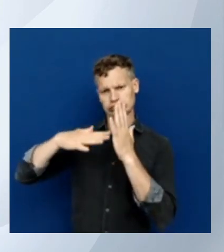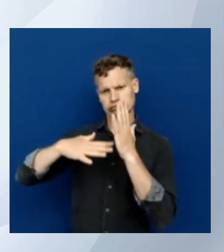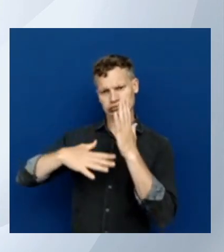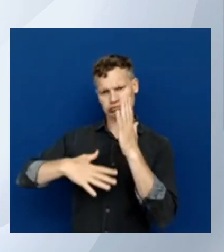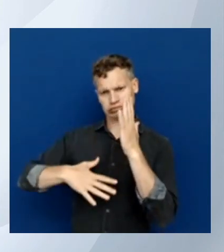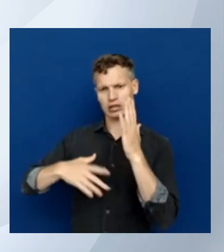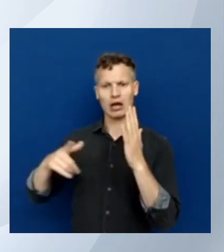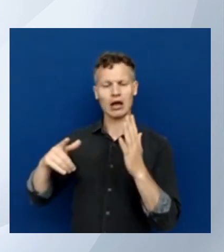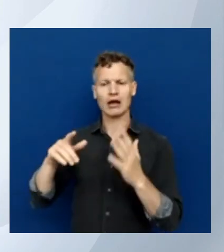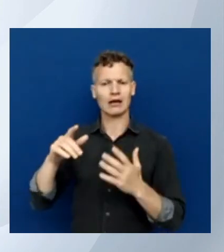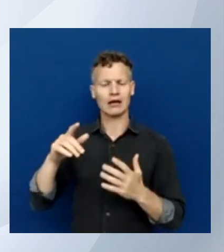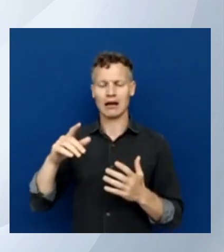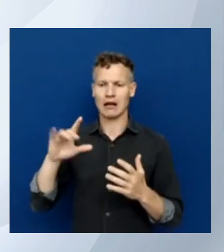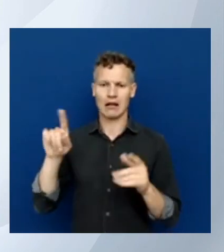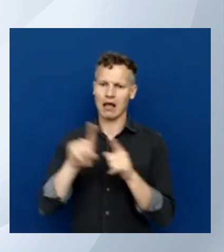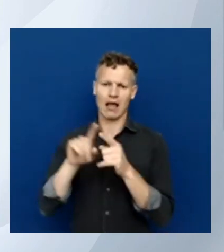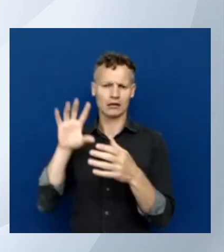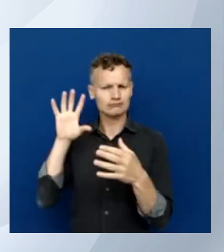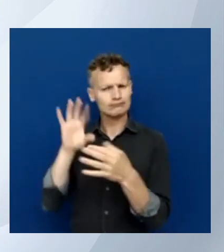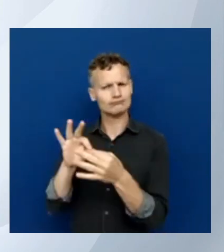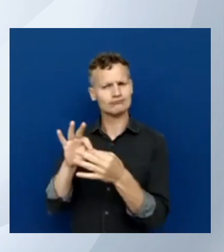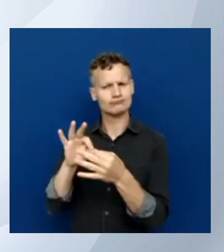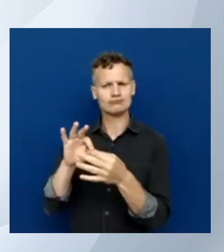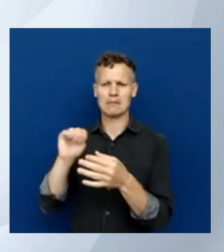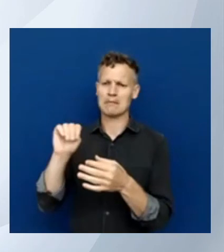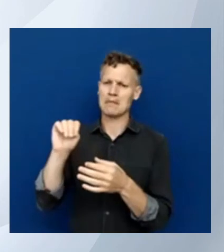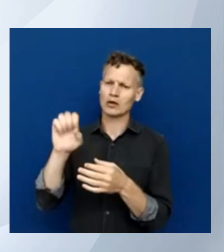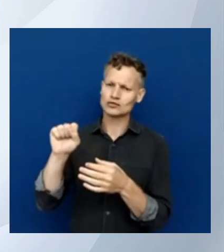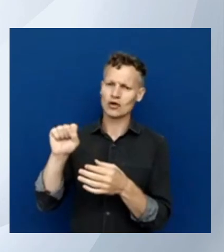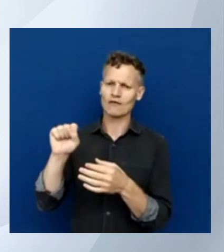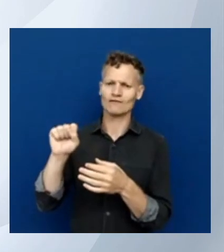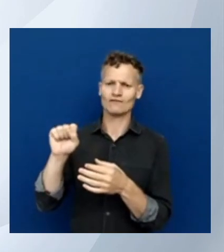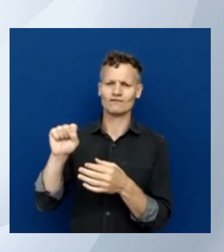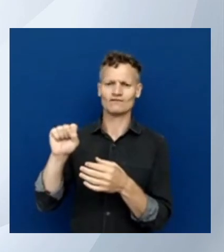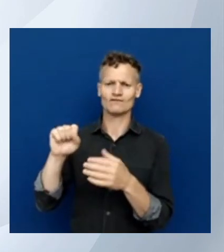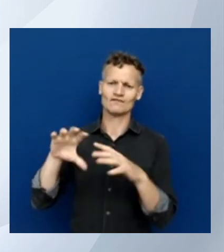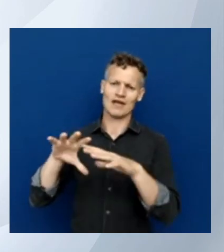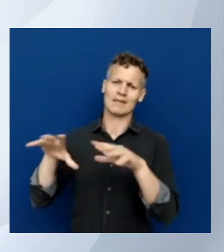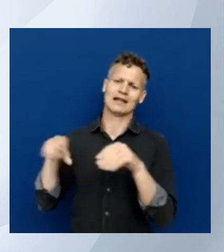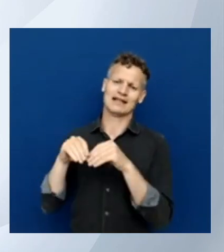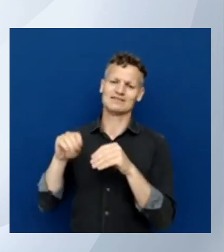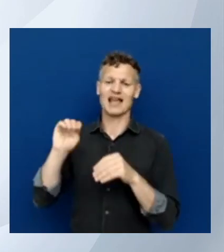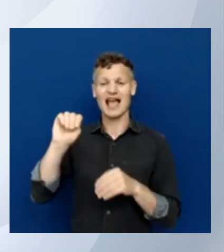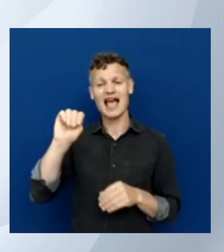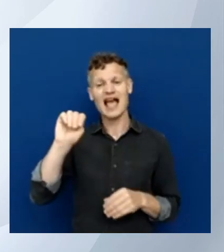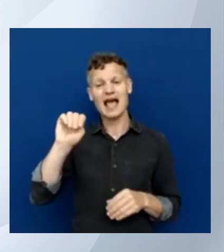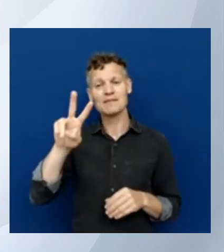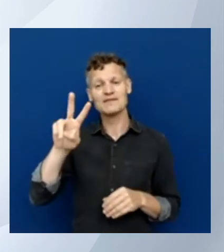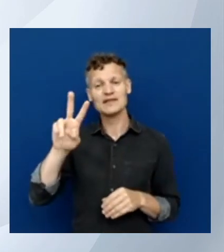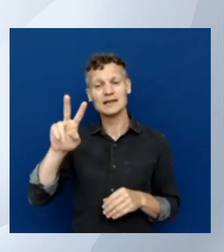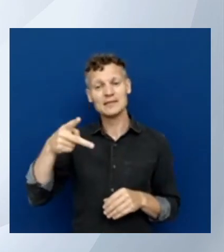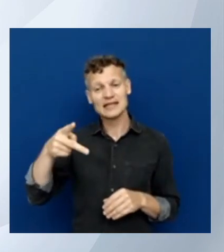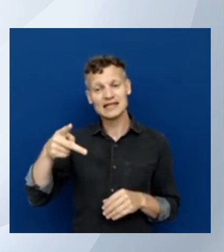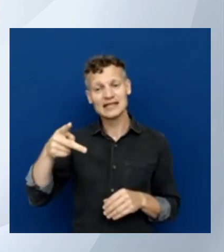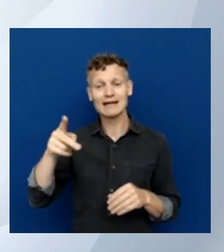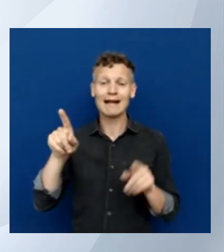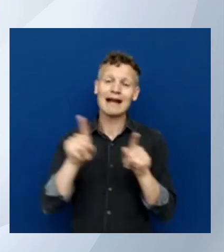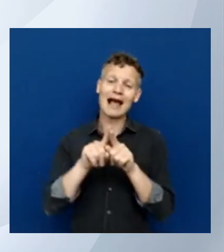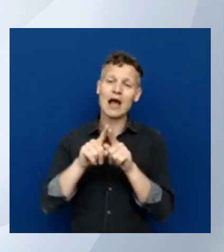people who are MVP are people who have put effort into community and